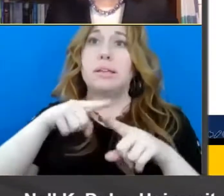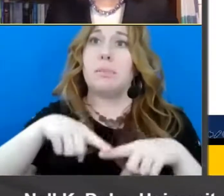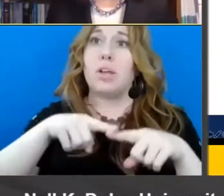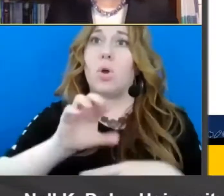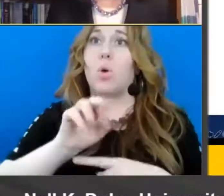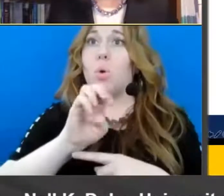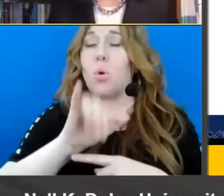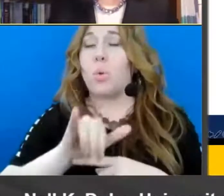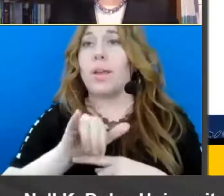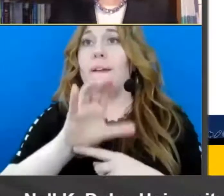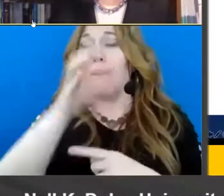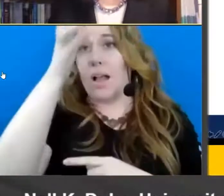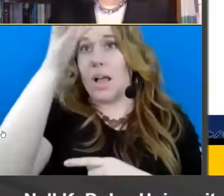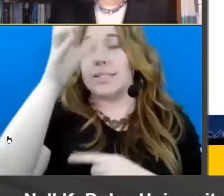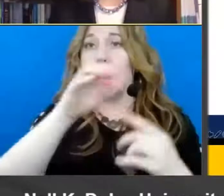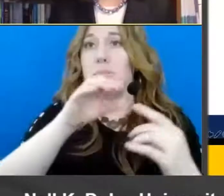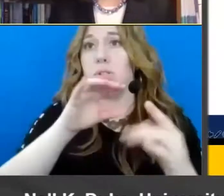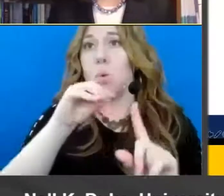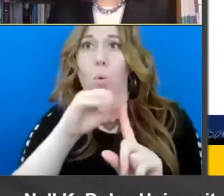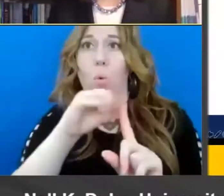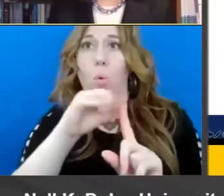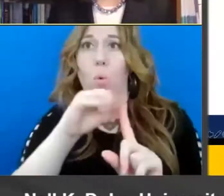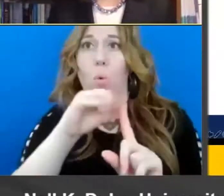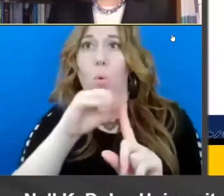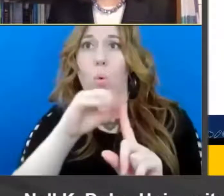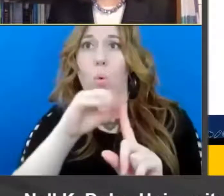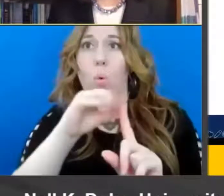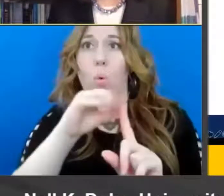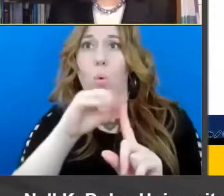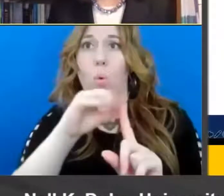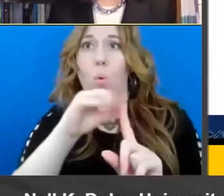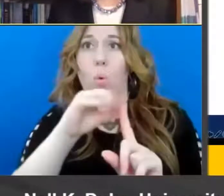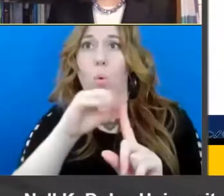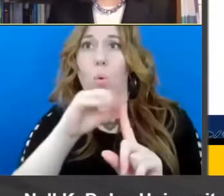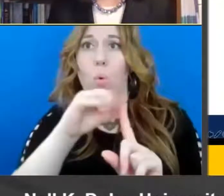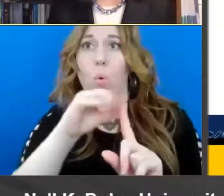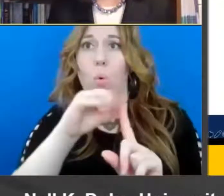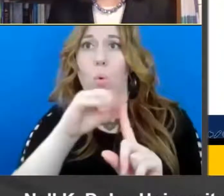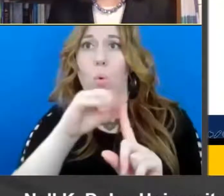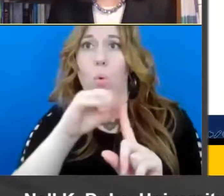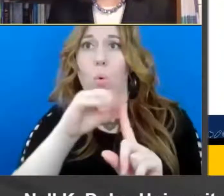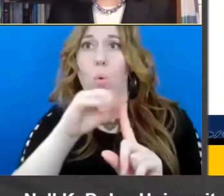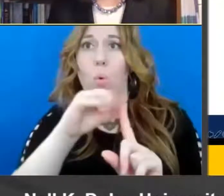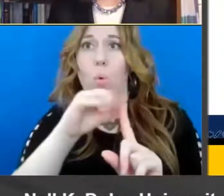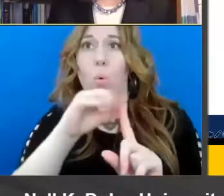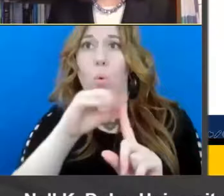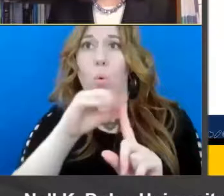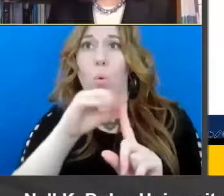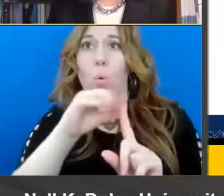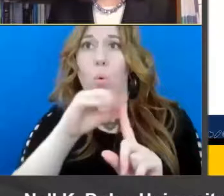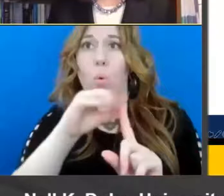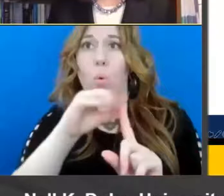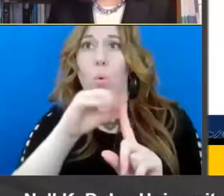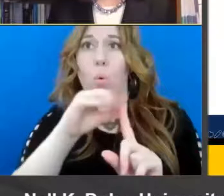instruction approach um children are grouped by our students i have a video in this module um with um the